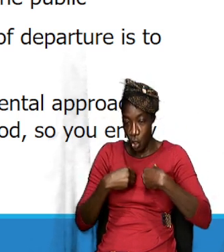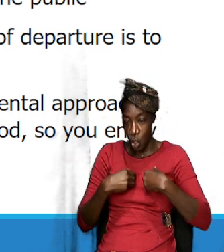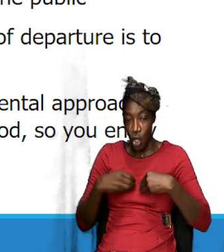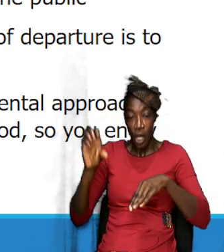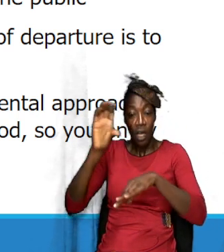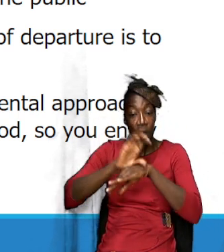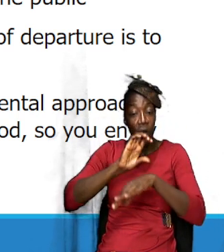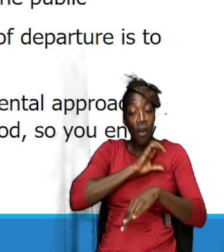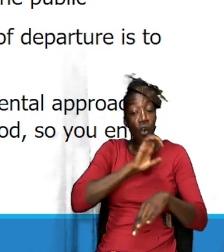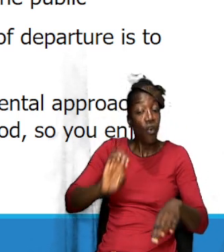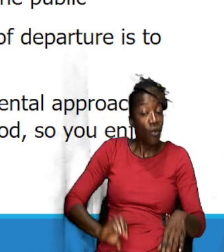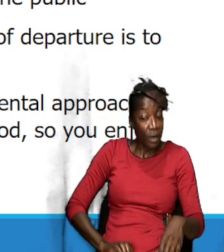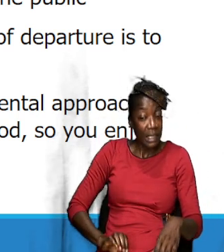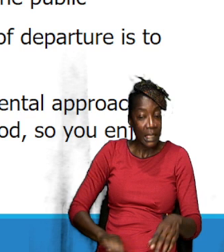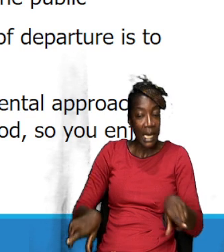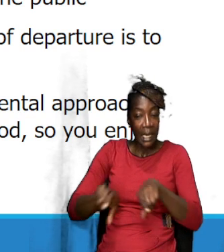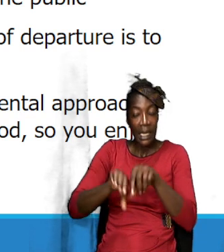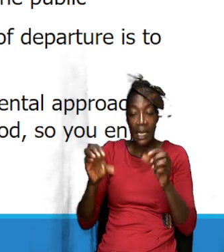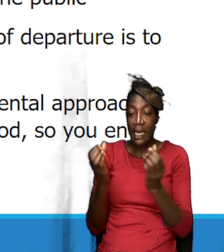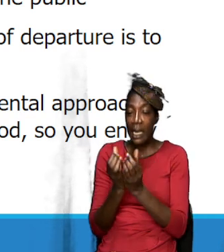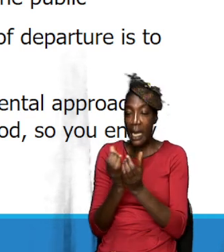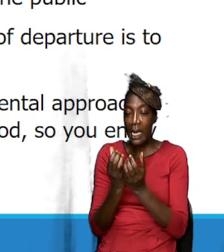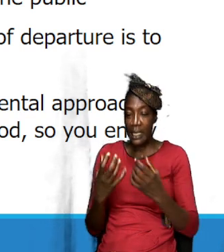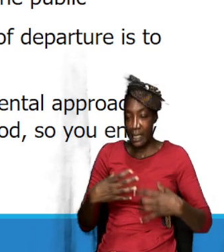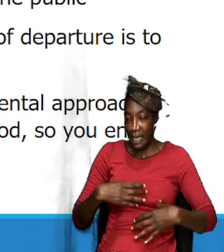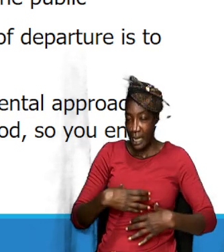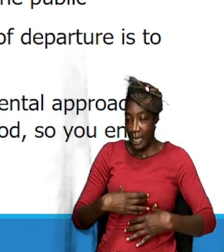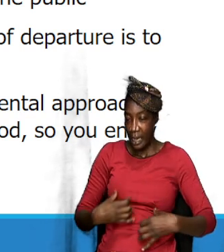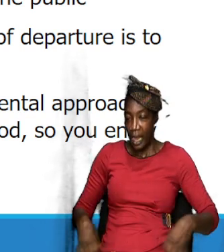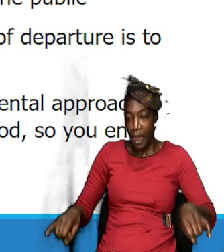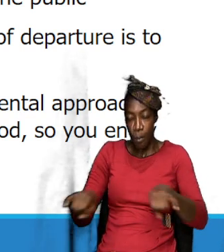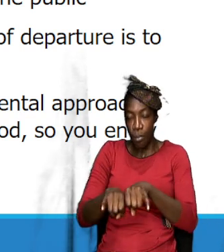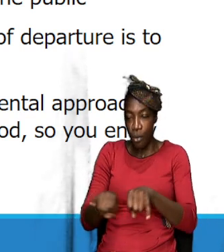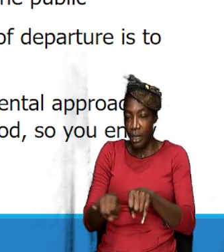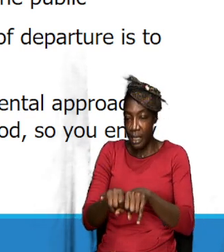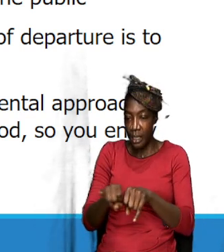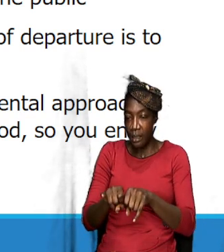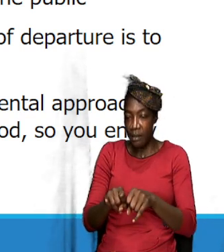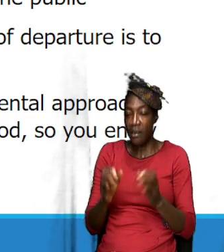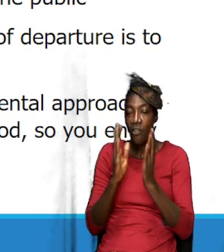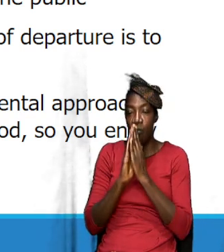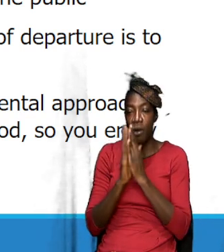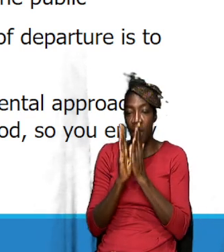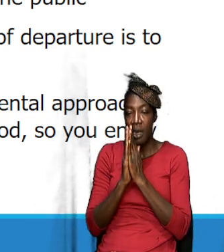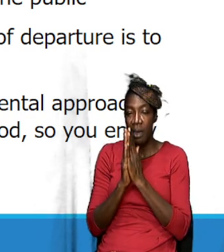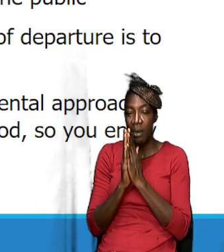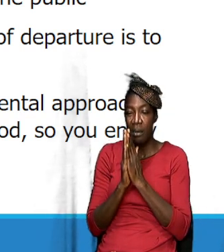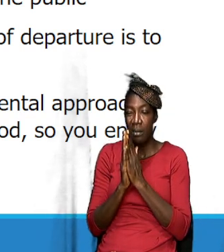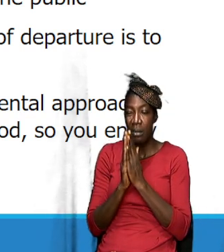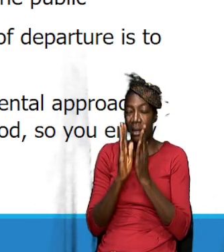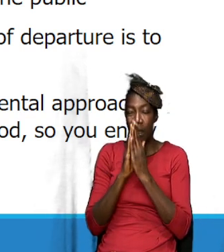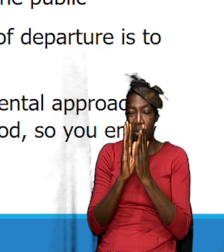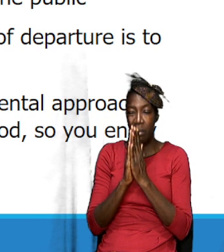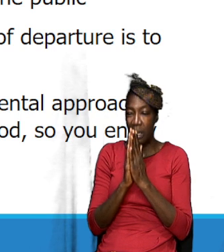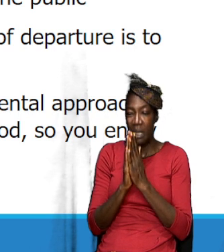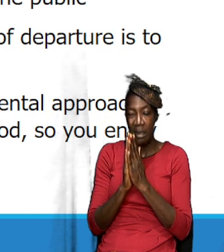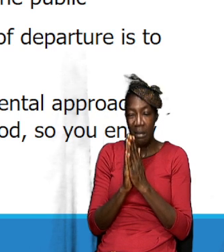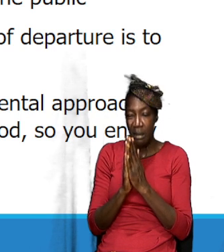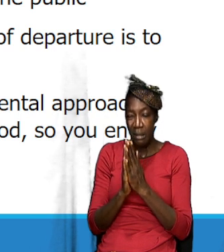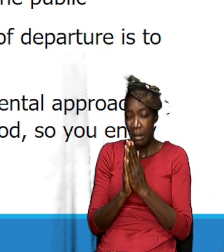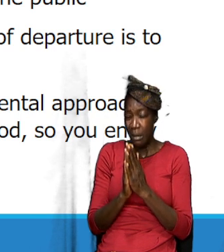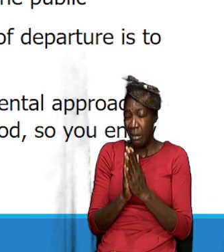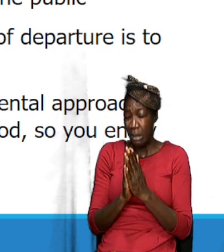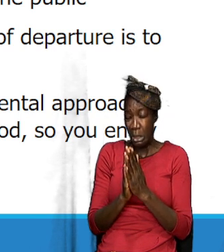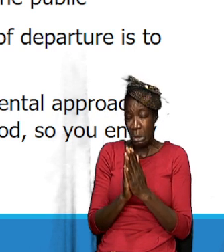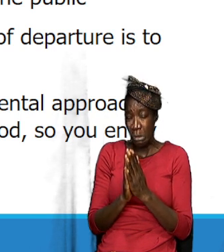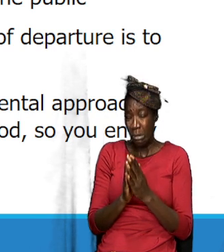prayer. Prayer should not be haphazard. I don't believe that prayer should be haphazard. That's my opinion now. I don't